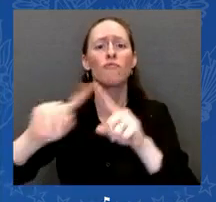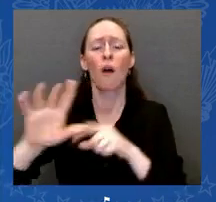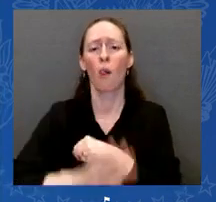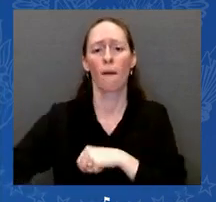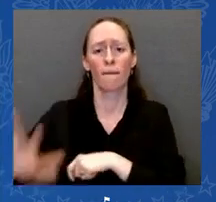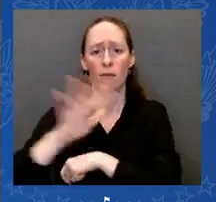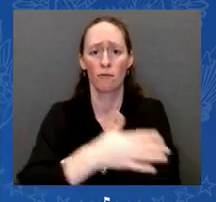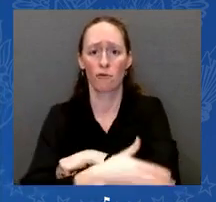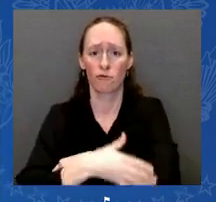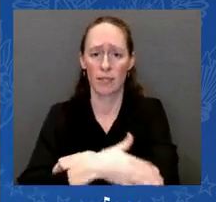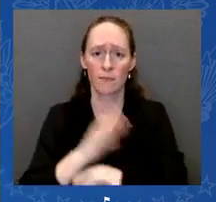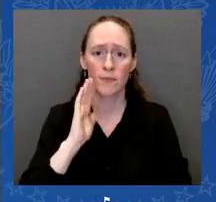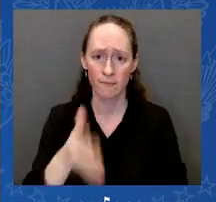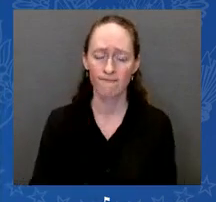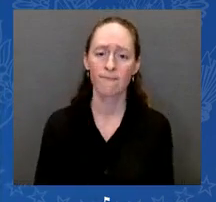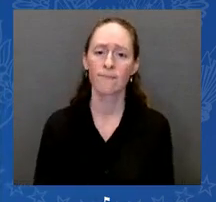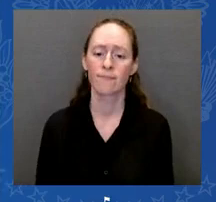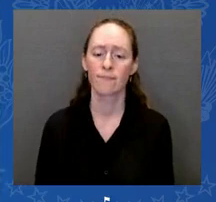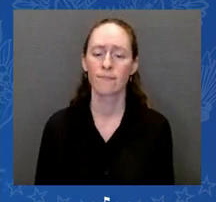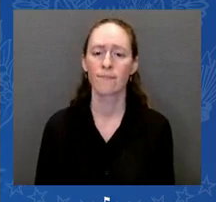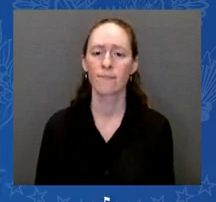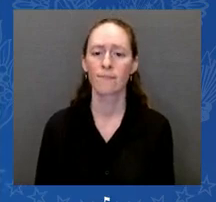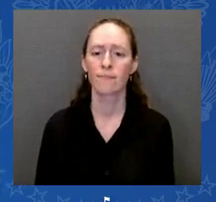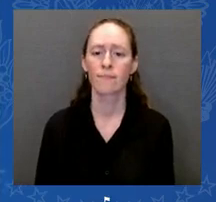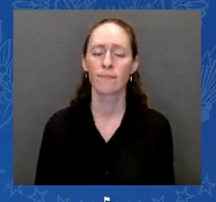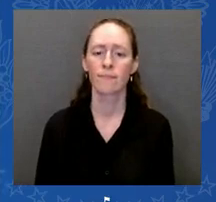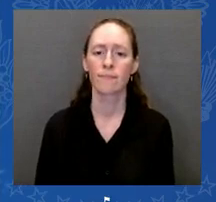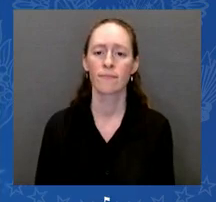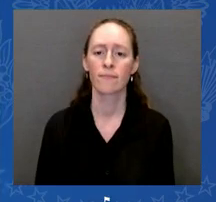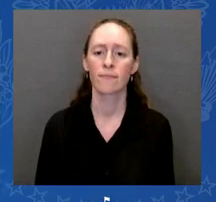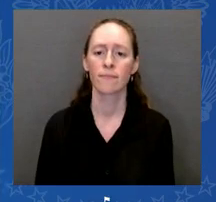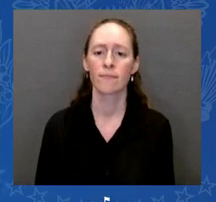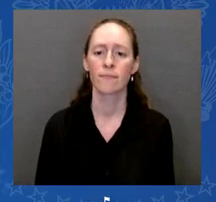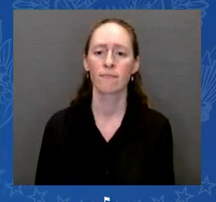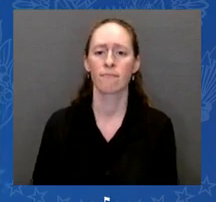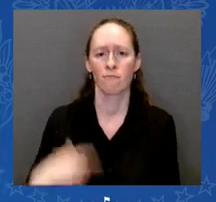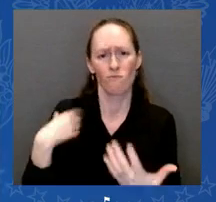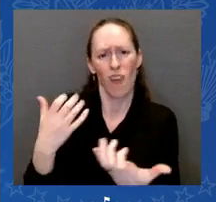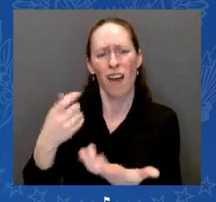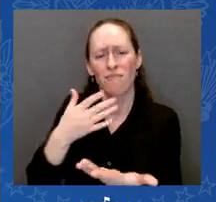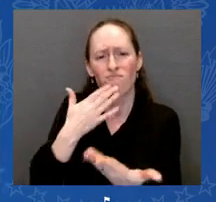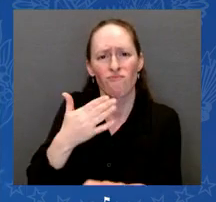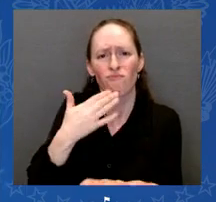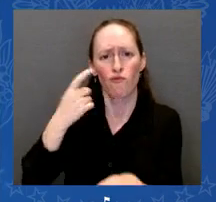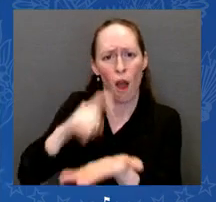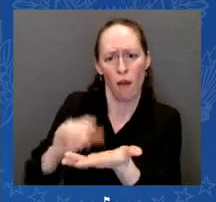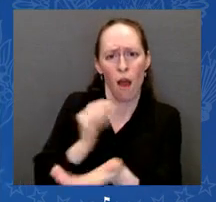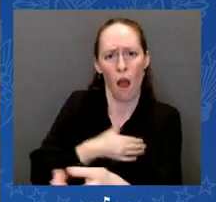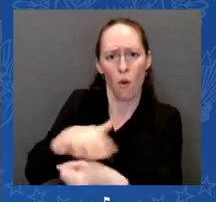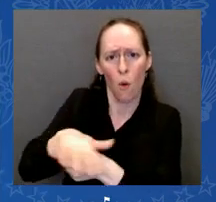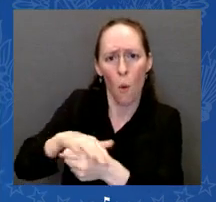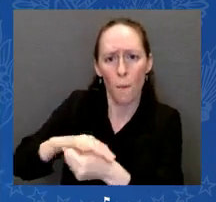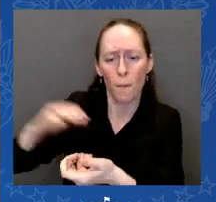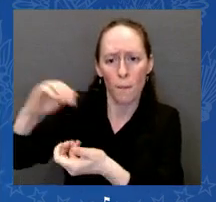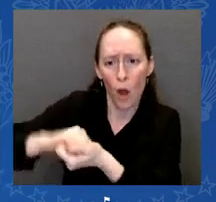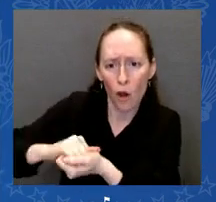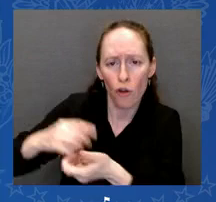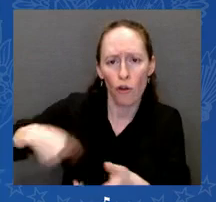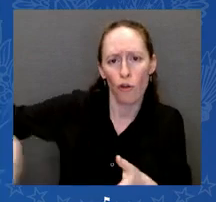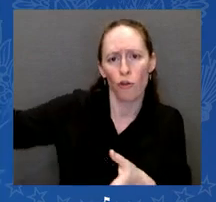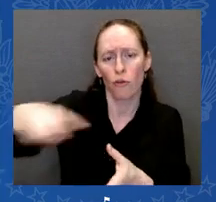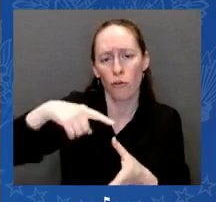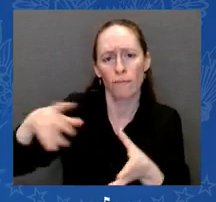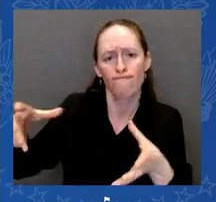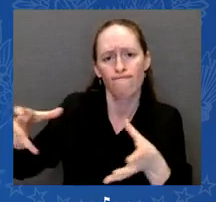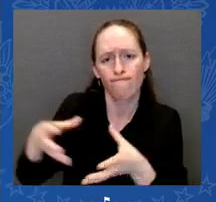survivors from your community and your state to remember their loved ones who were taken too soon and wounded